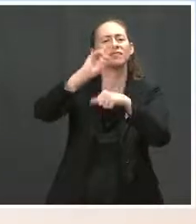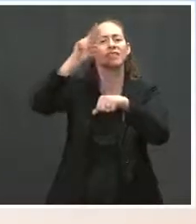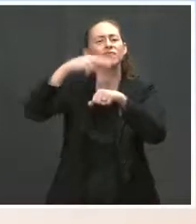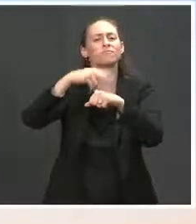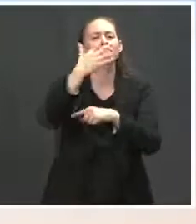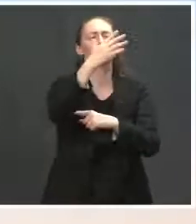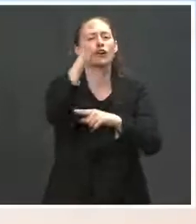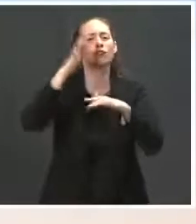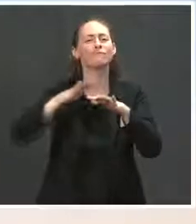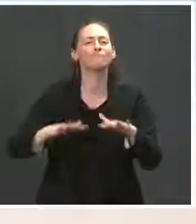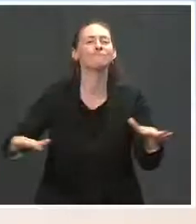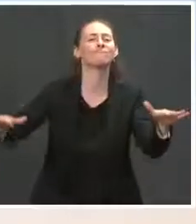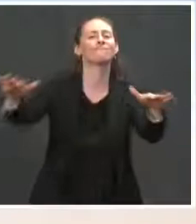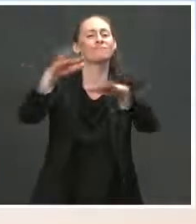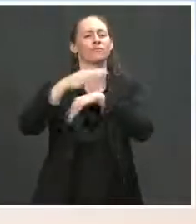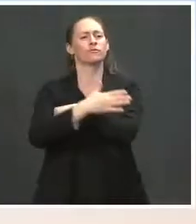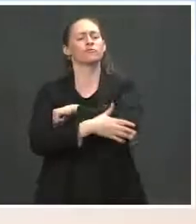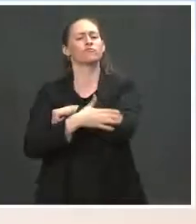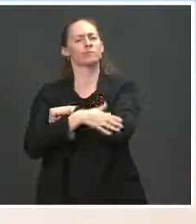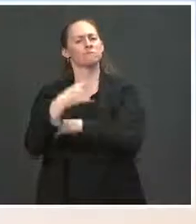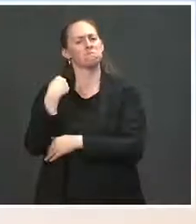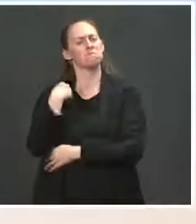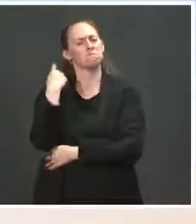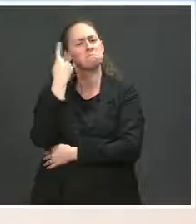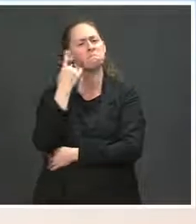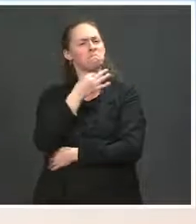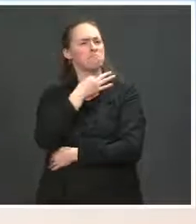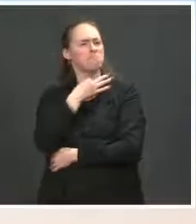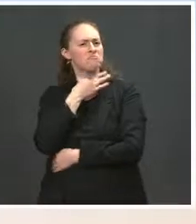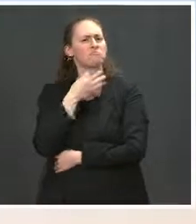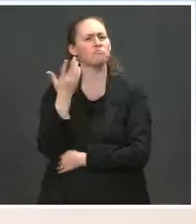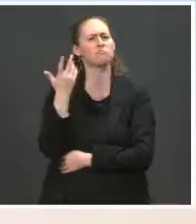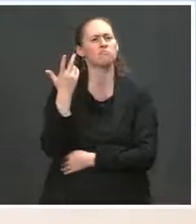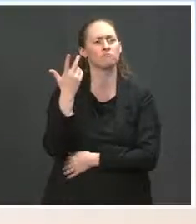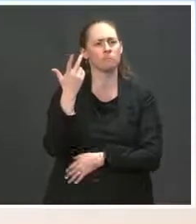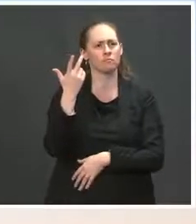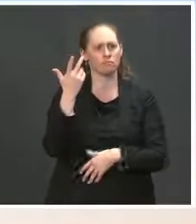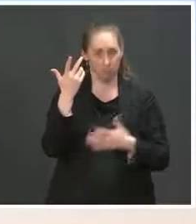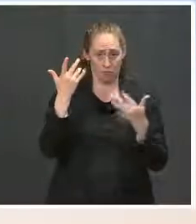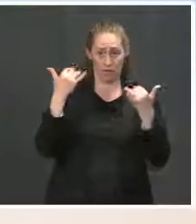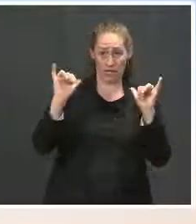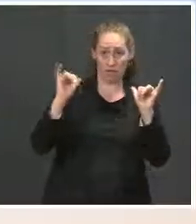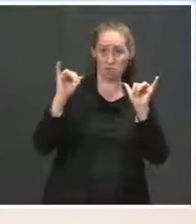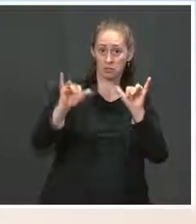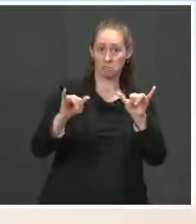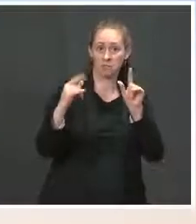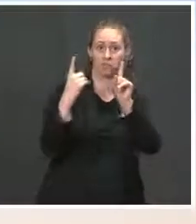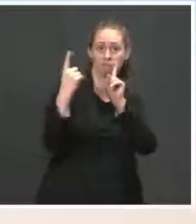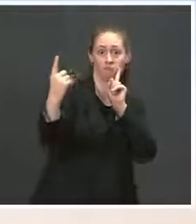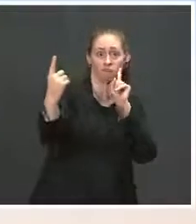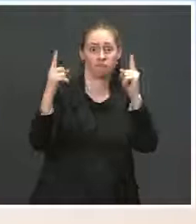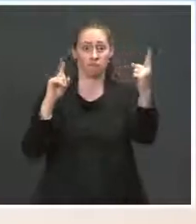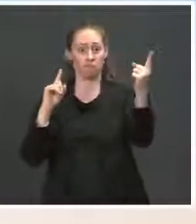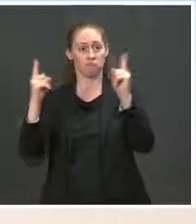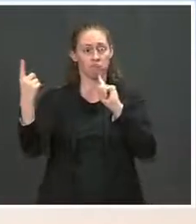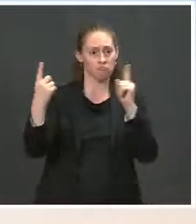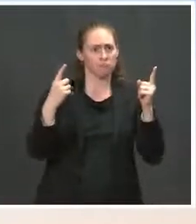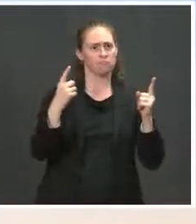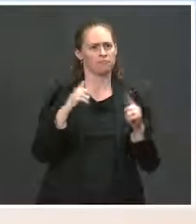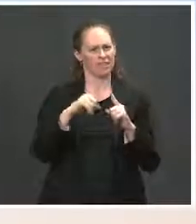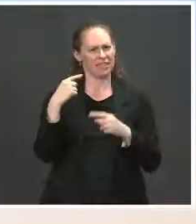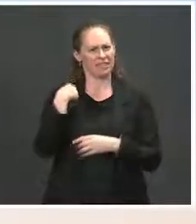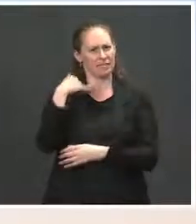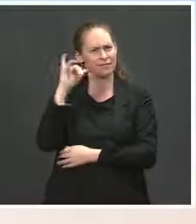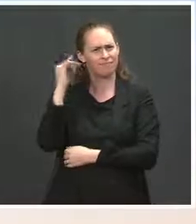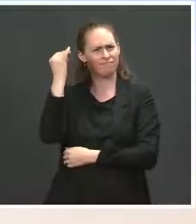still at reduced capacity when we know that social distancing outside is, uh, is the best possible, uh, you know, case for